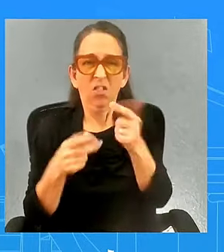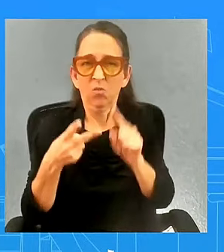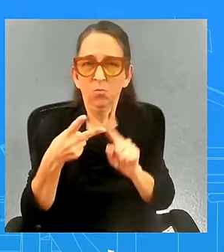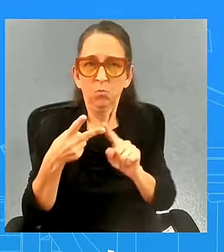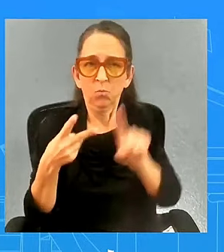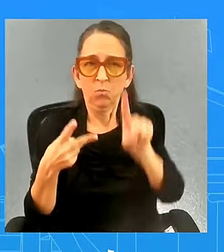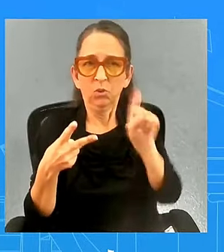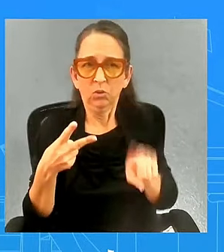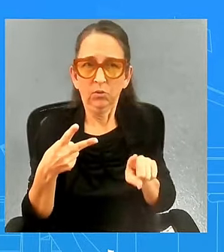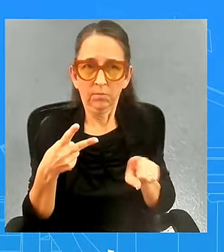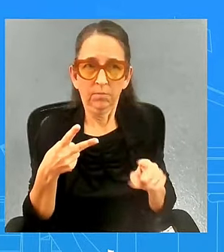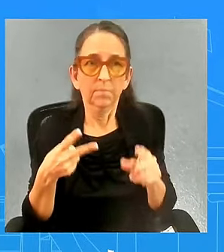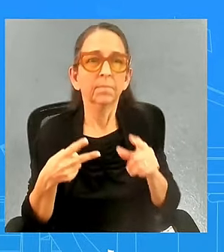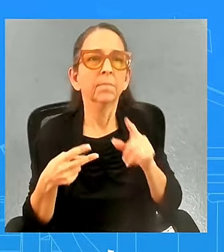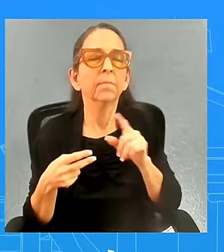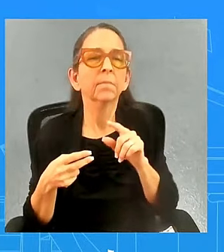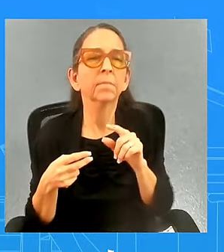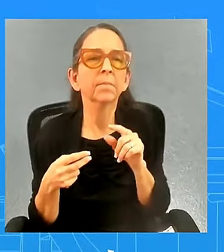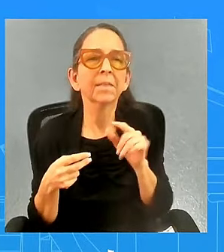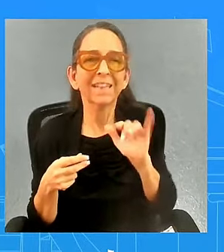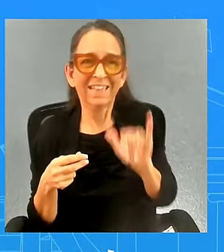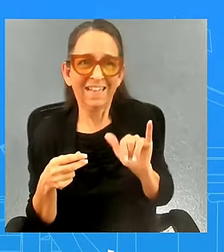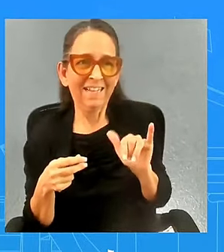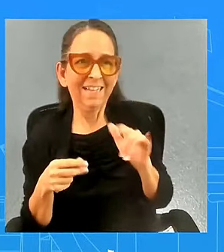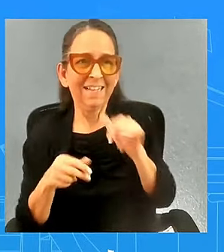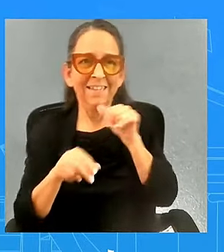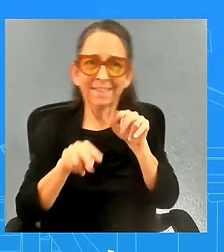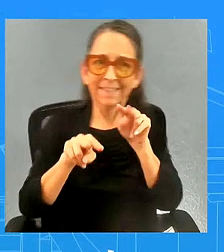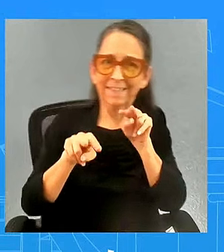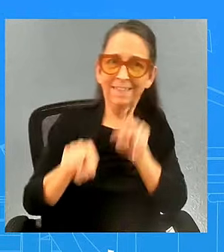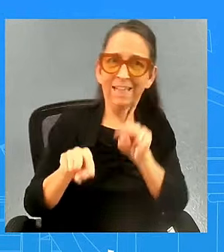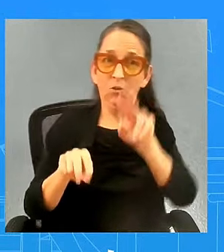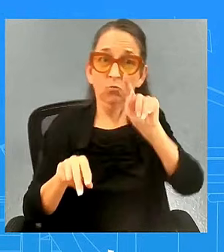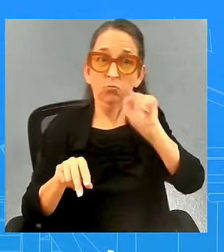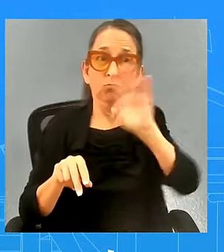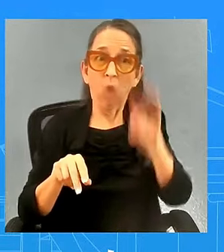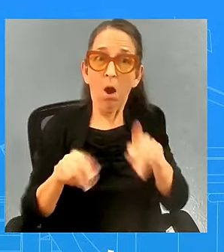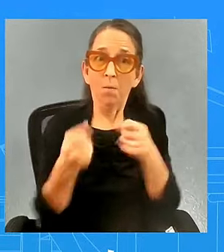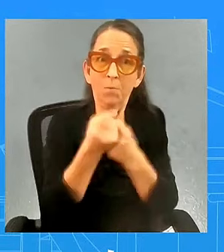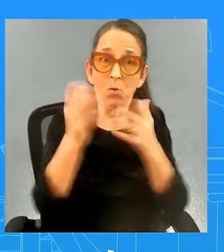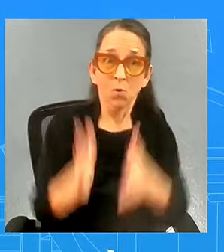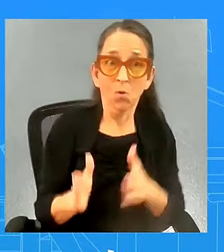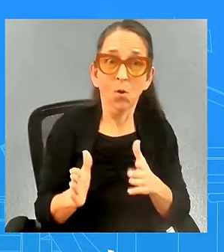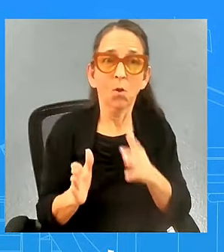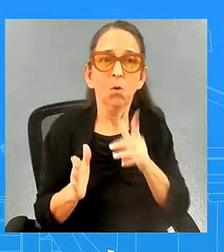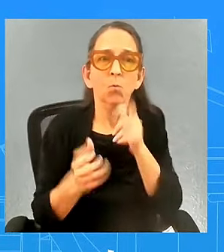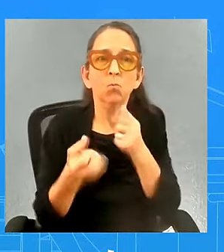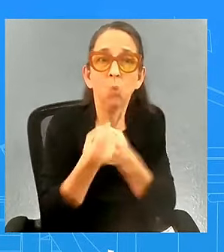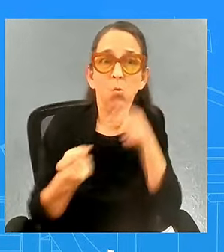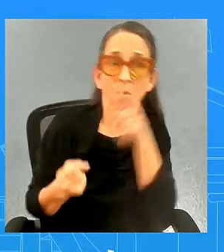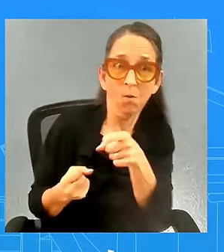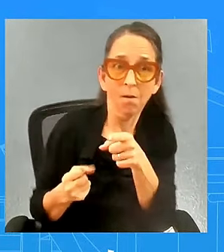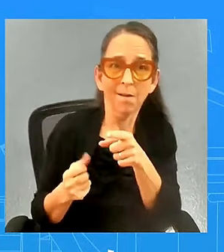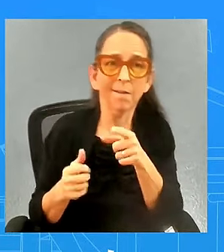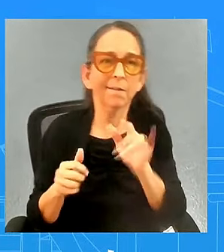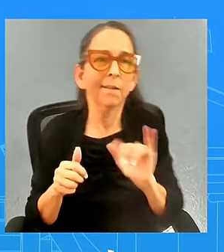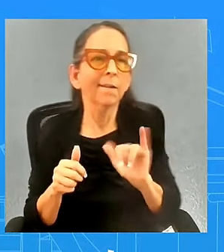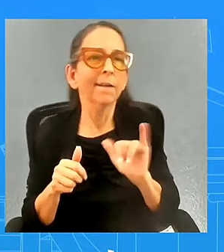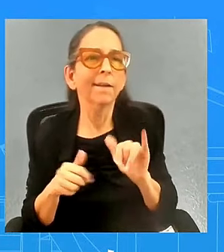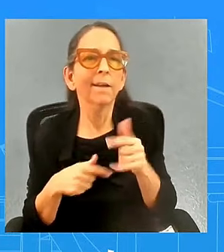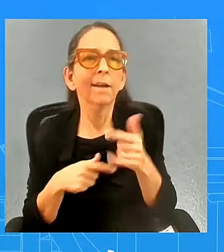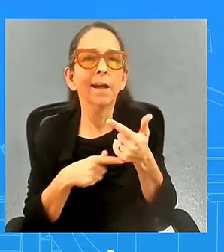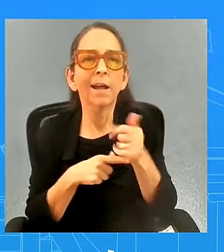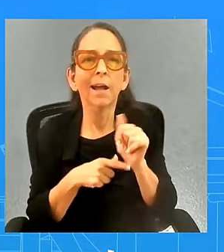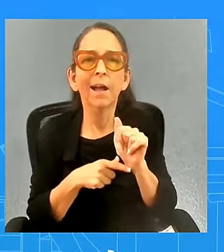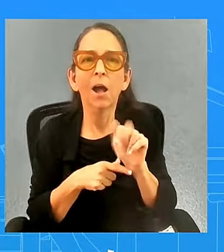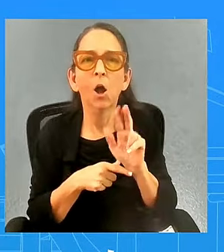not view trump supporters or anybody who who supports trump as garbage that is not what he views if